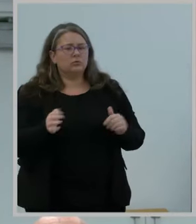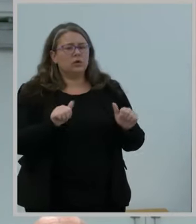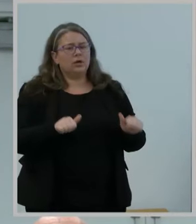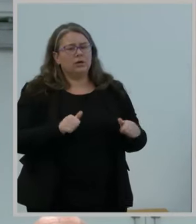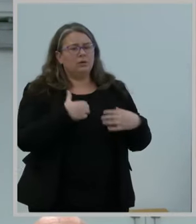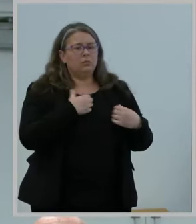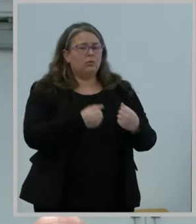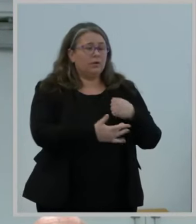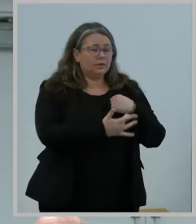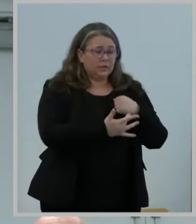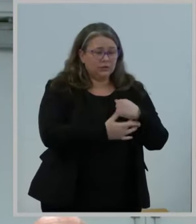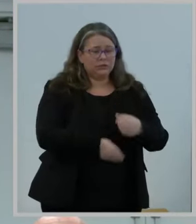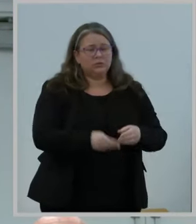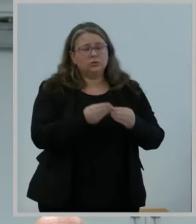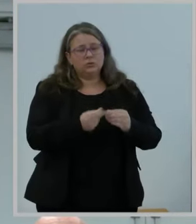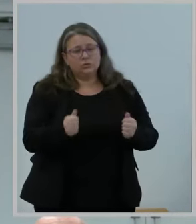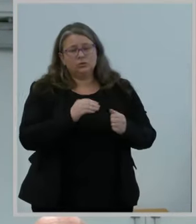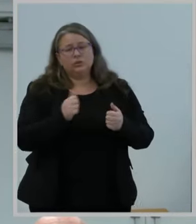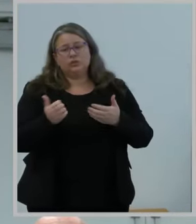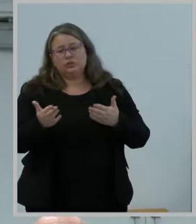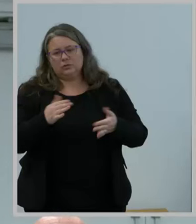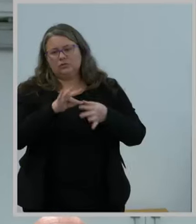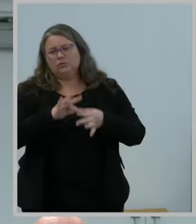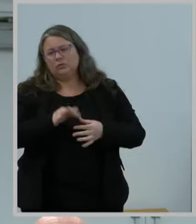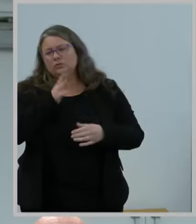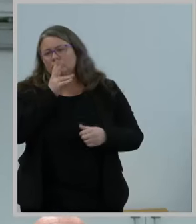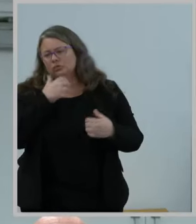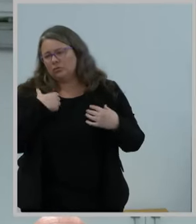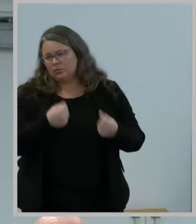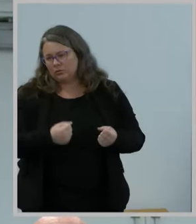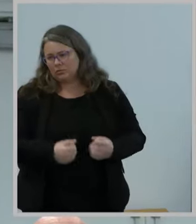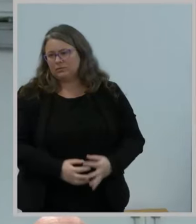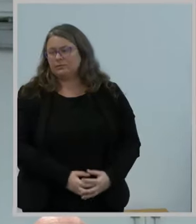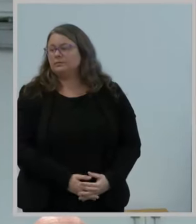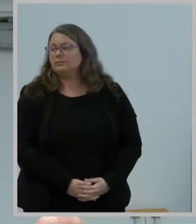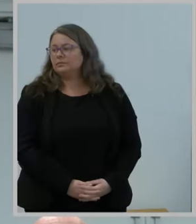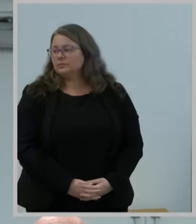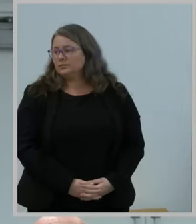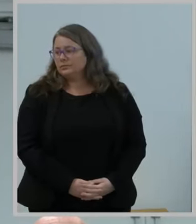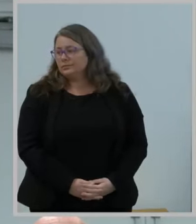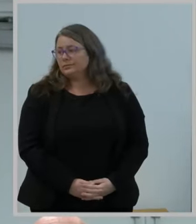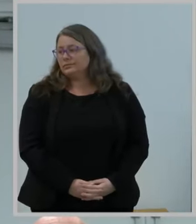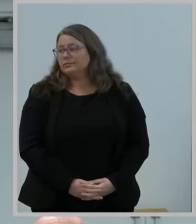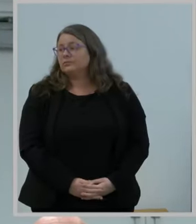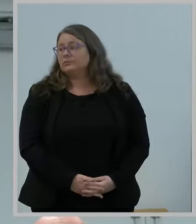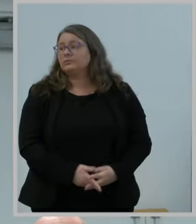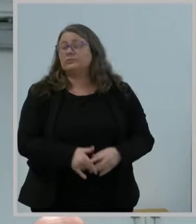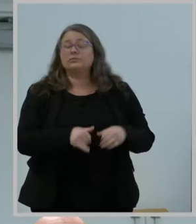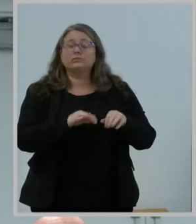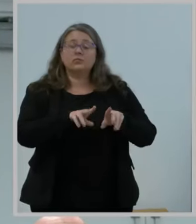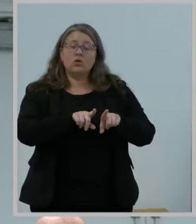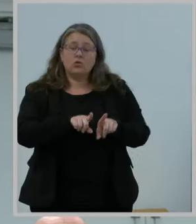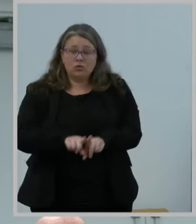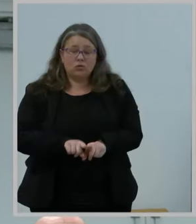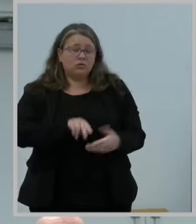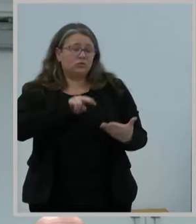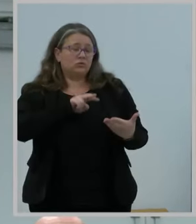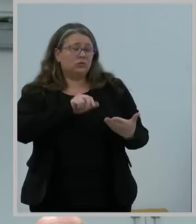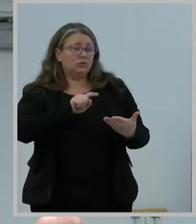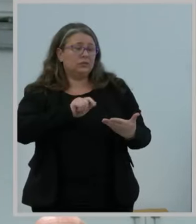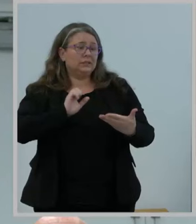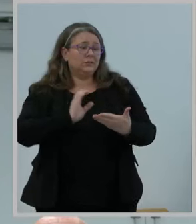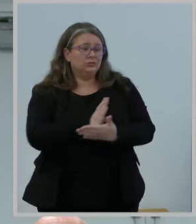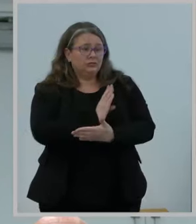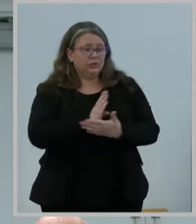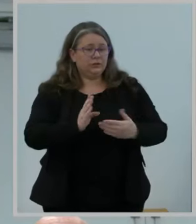solutions, and services for maternal health, as well as the range of barriers that prevent access and utilization